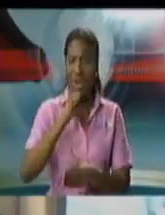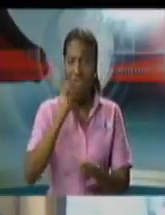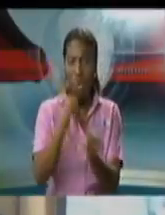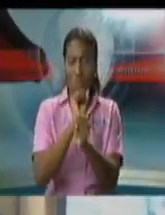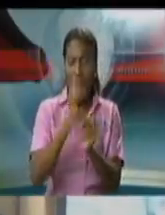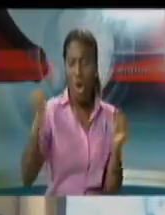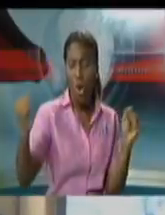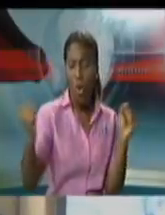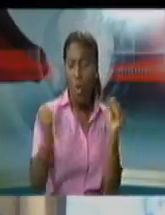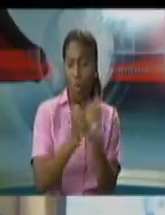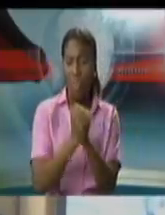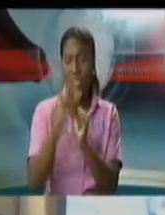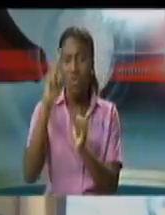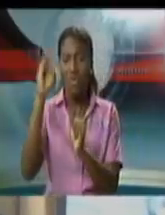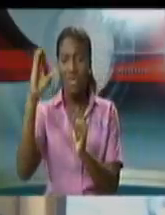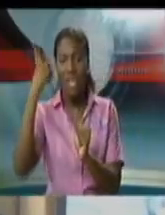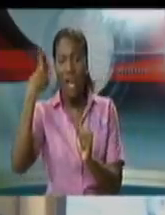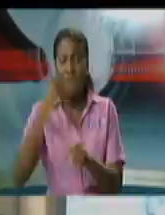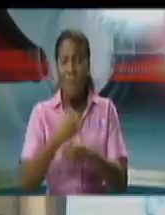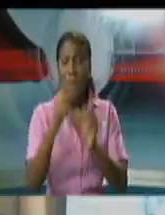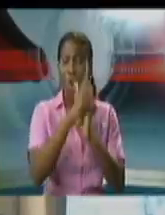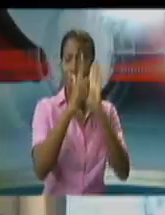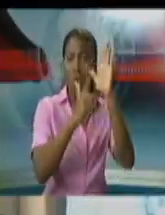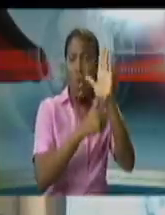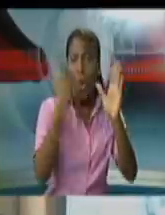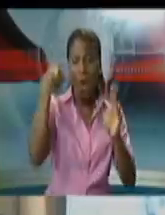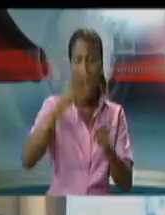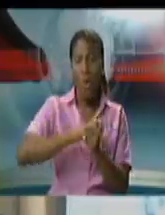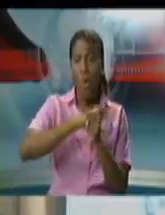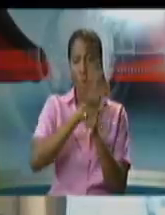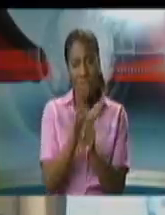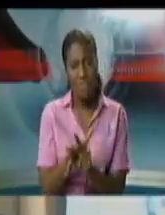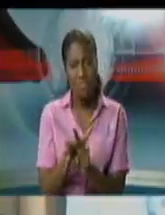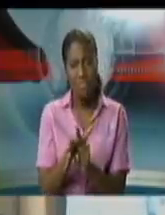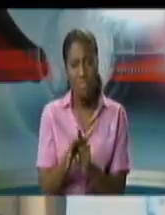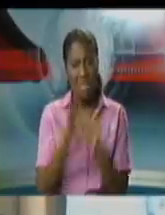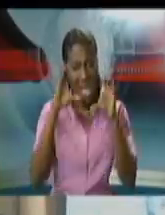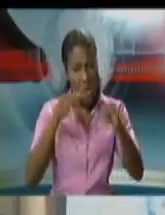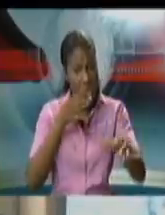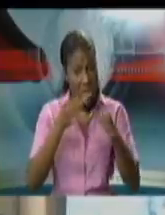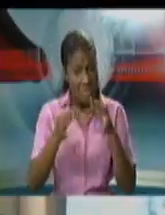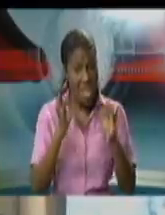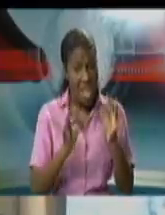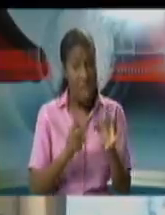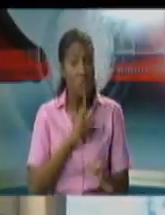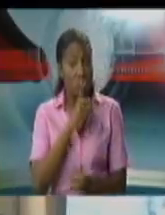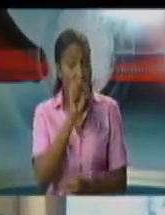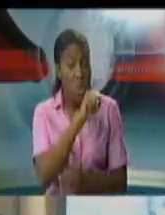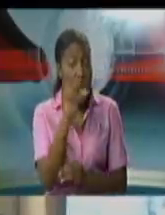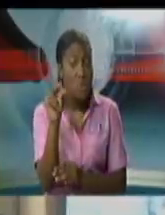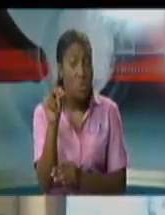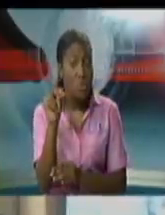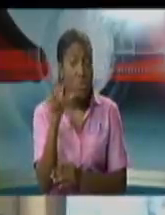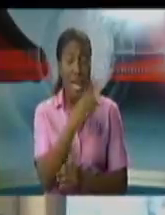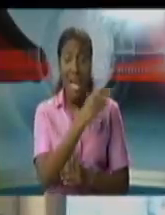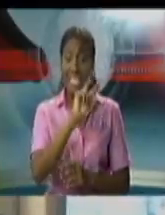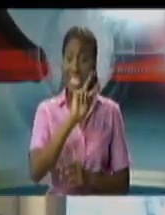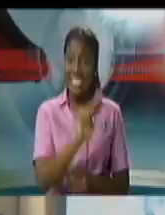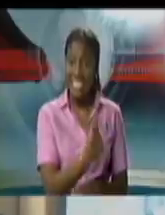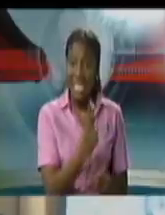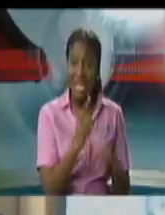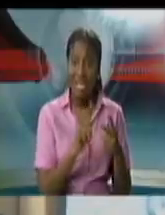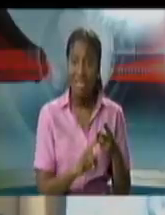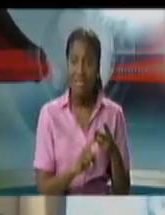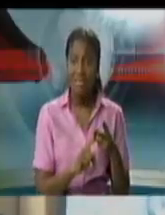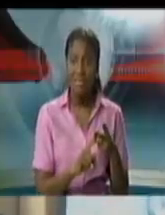matters as it relates to covet 19 um can you respond on that point and secondly um what is the status of